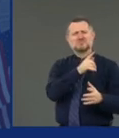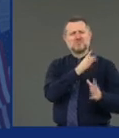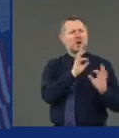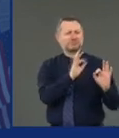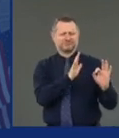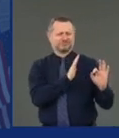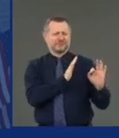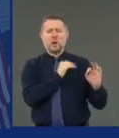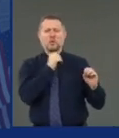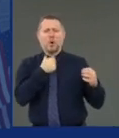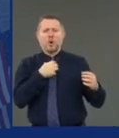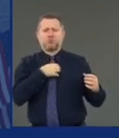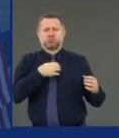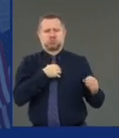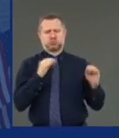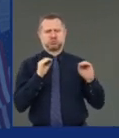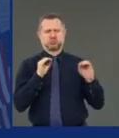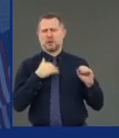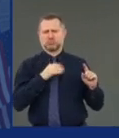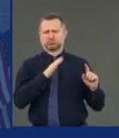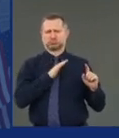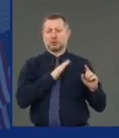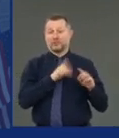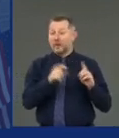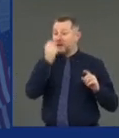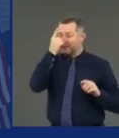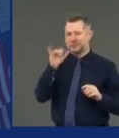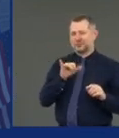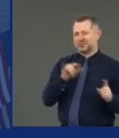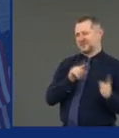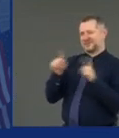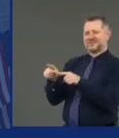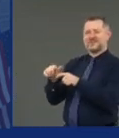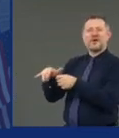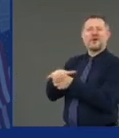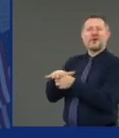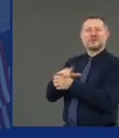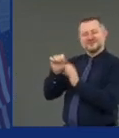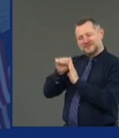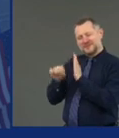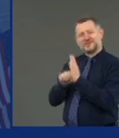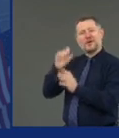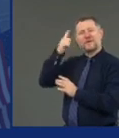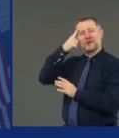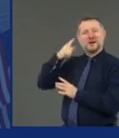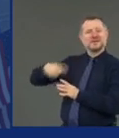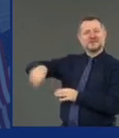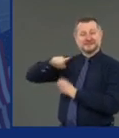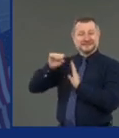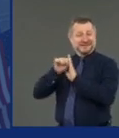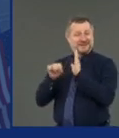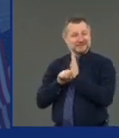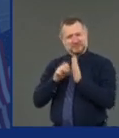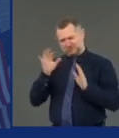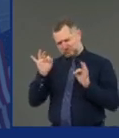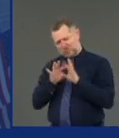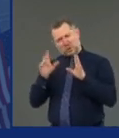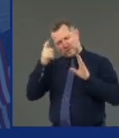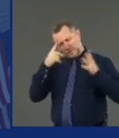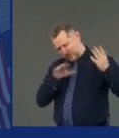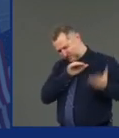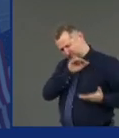you also have state and local governments. And state governments do things like fund schools and fund hospitals.